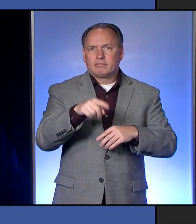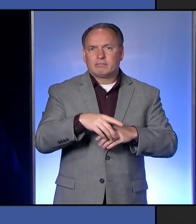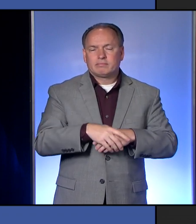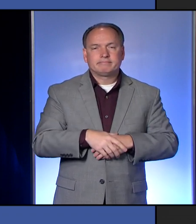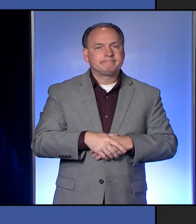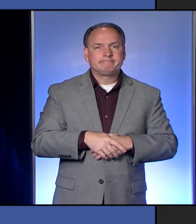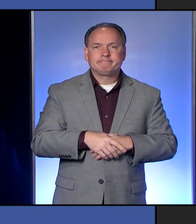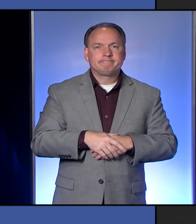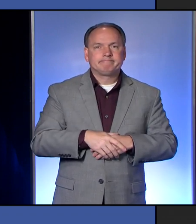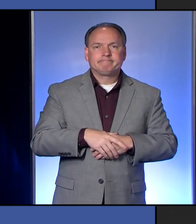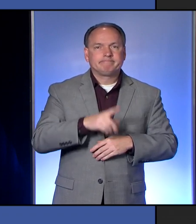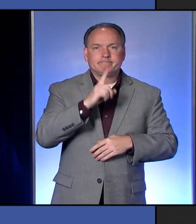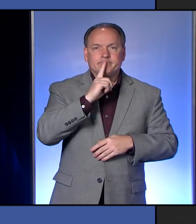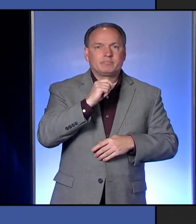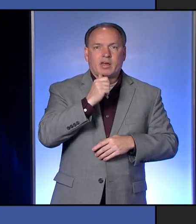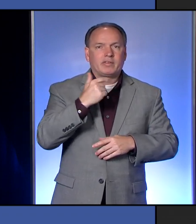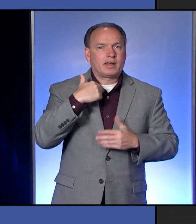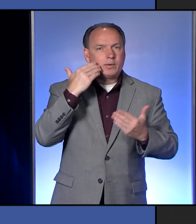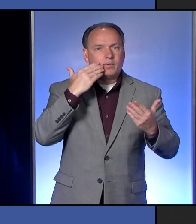Not that I am aware of.